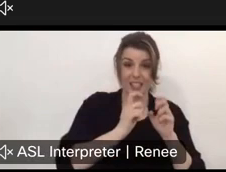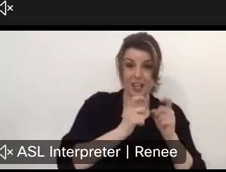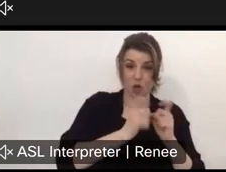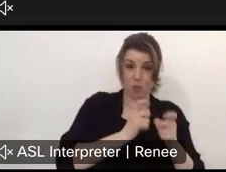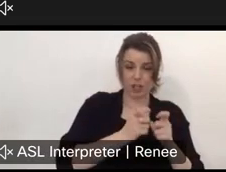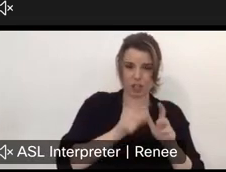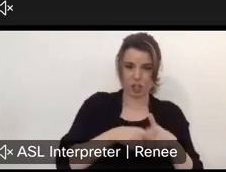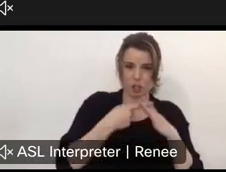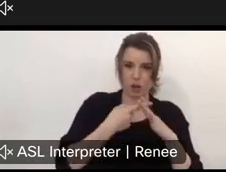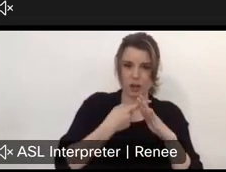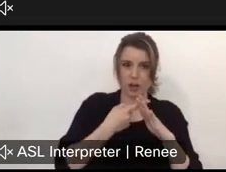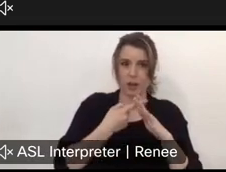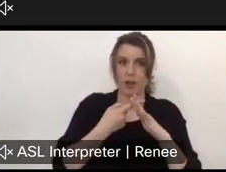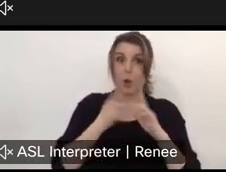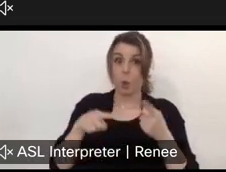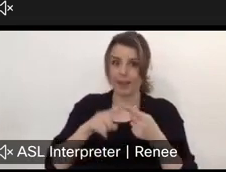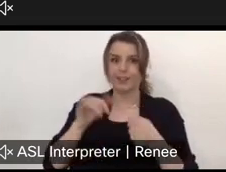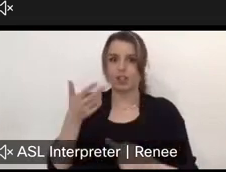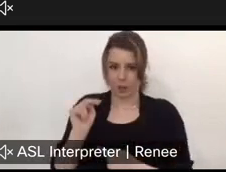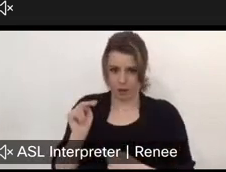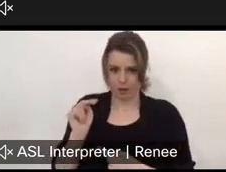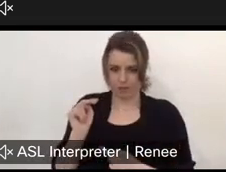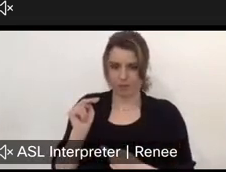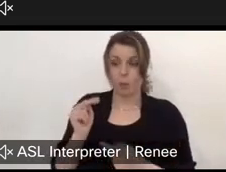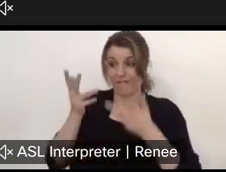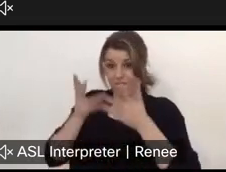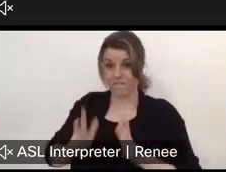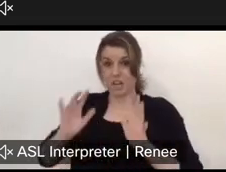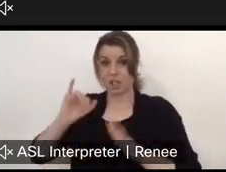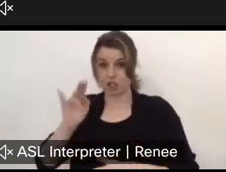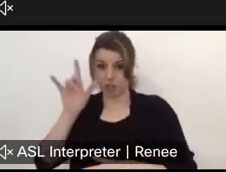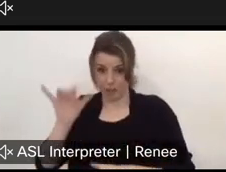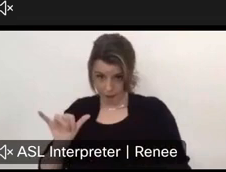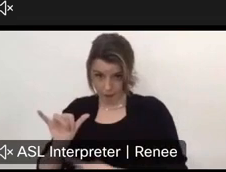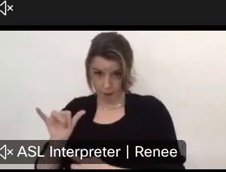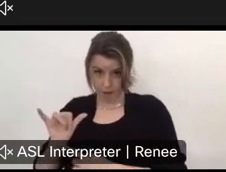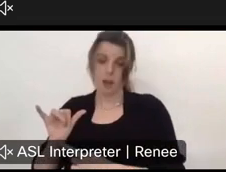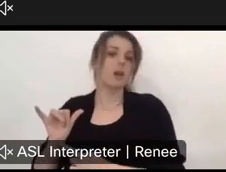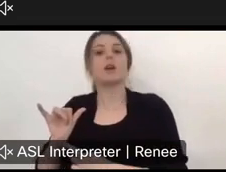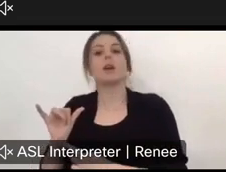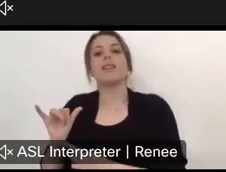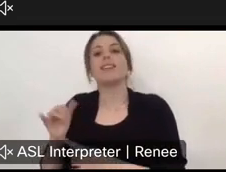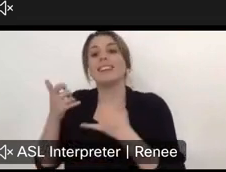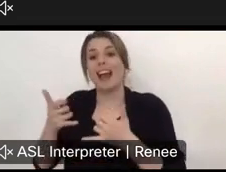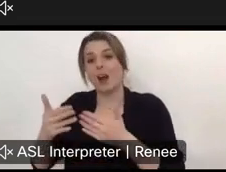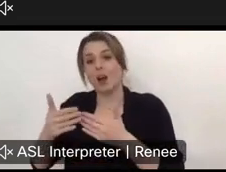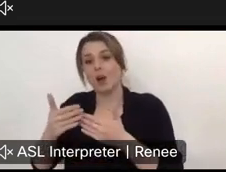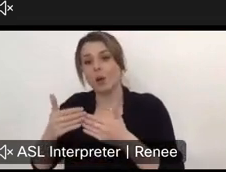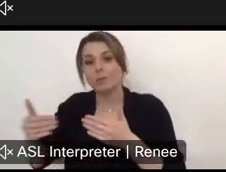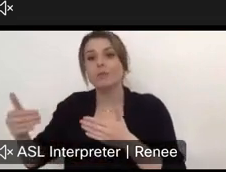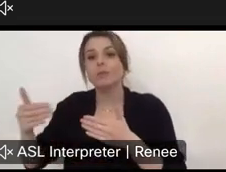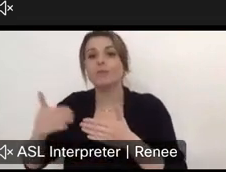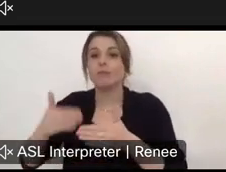January. And, uh, we completed it in July. Um, and now we're moving on to the public comment